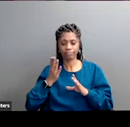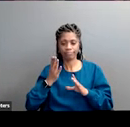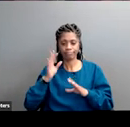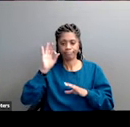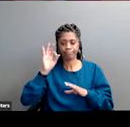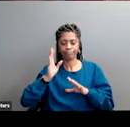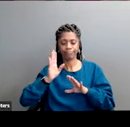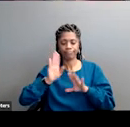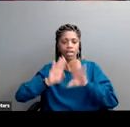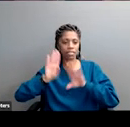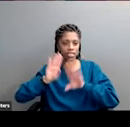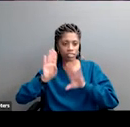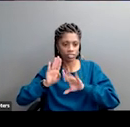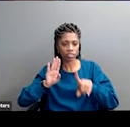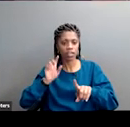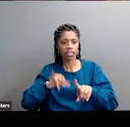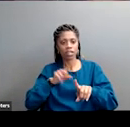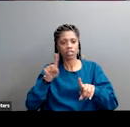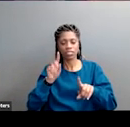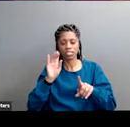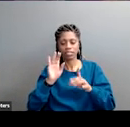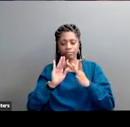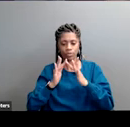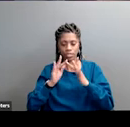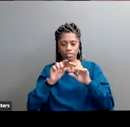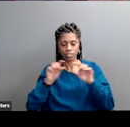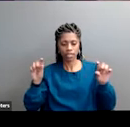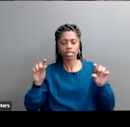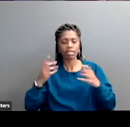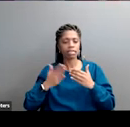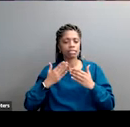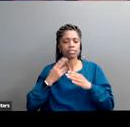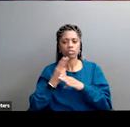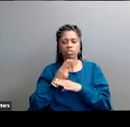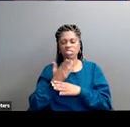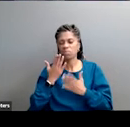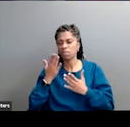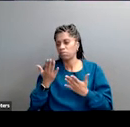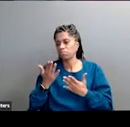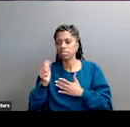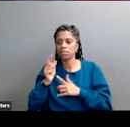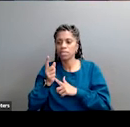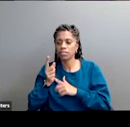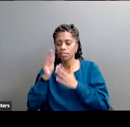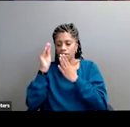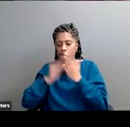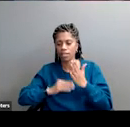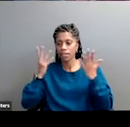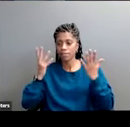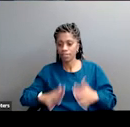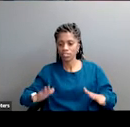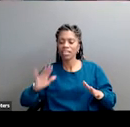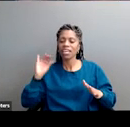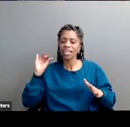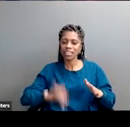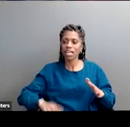jonesaward.org that's the url taking nominations now it's simple and easy maybe takes you 10 minutes of your time it'll give us all an opportunity to look at sort of